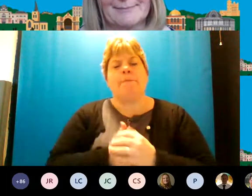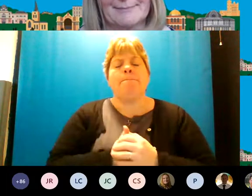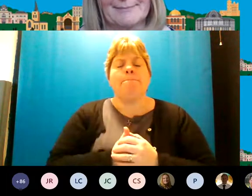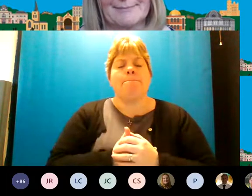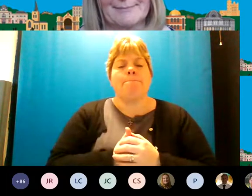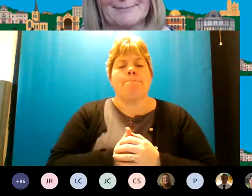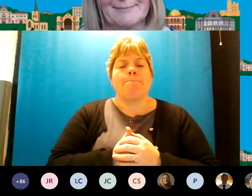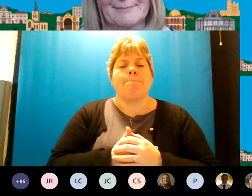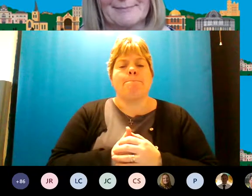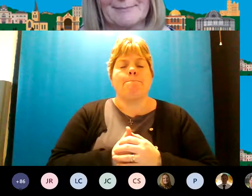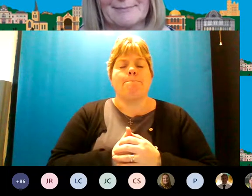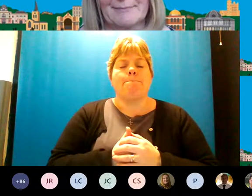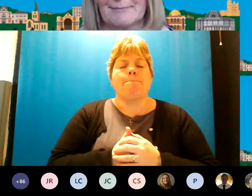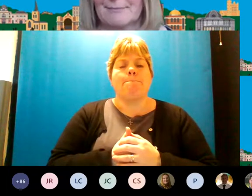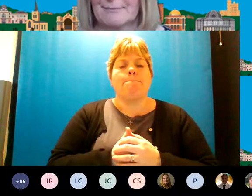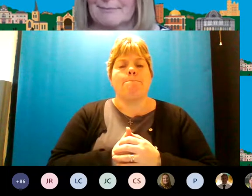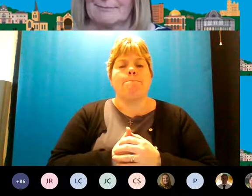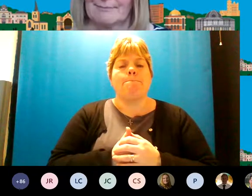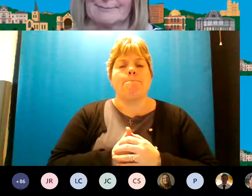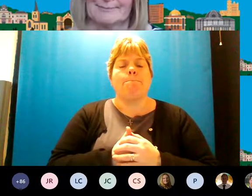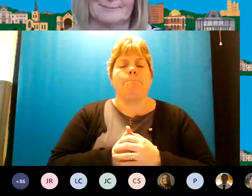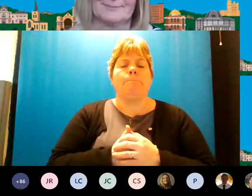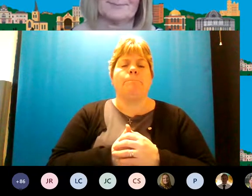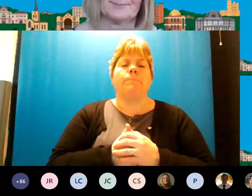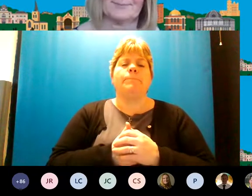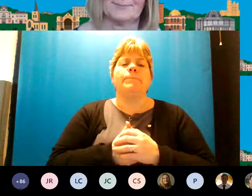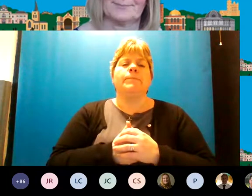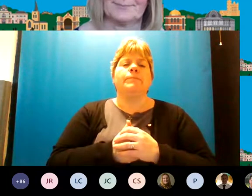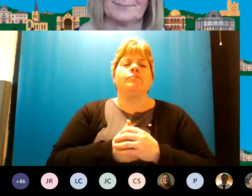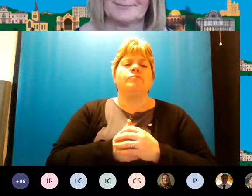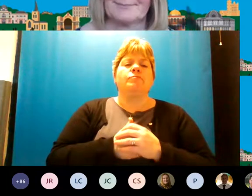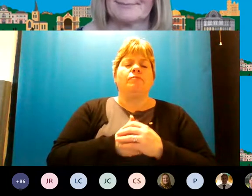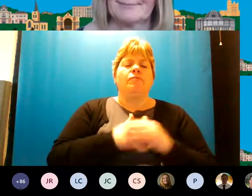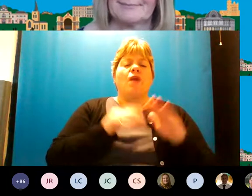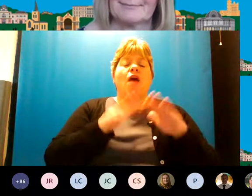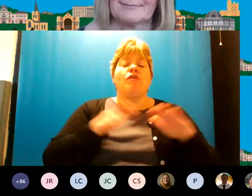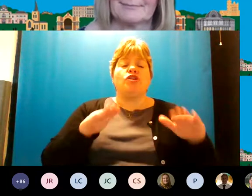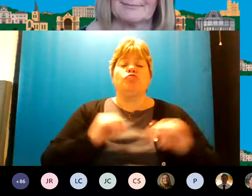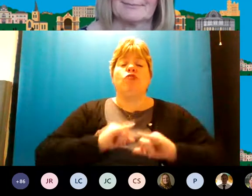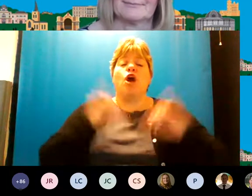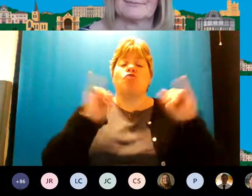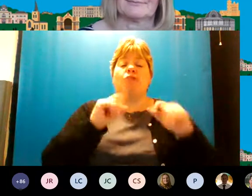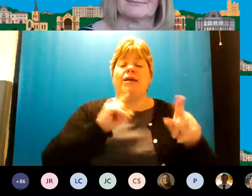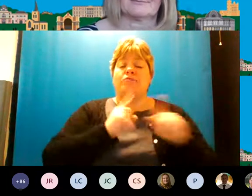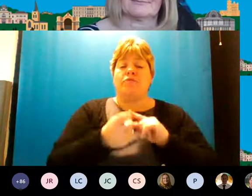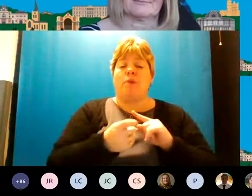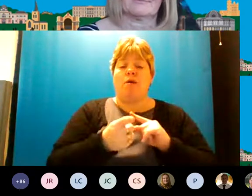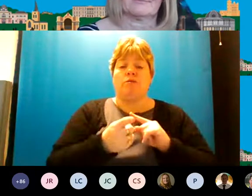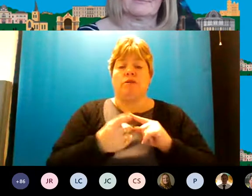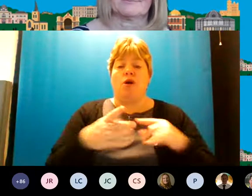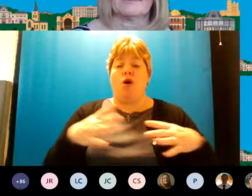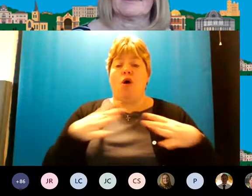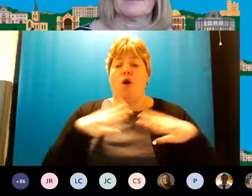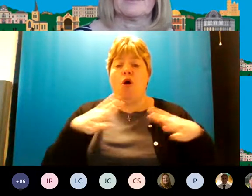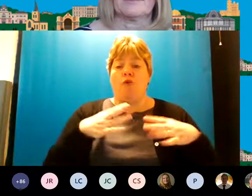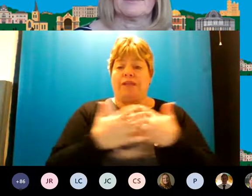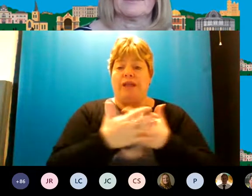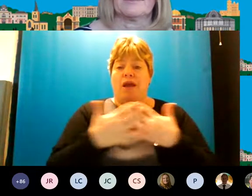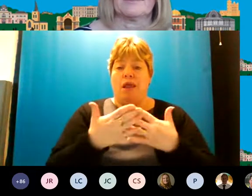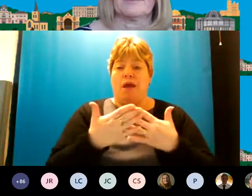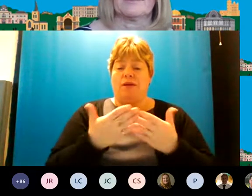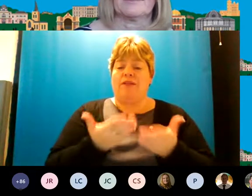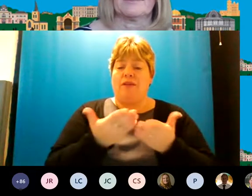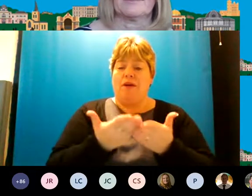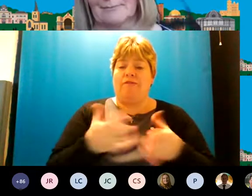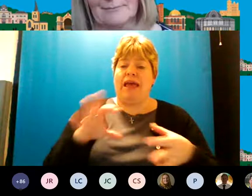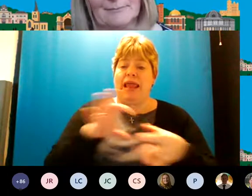if i lot of the offer around the